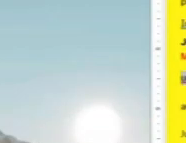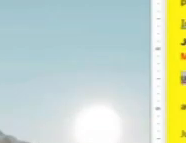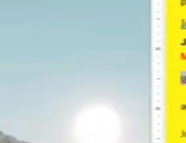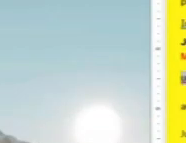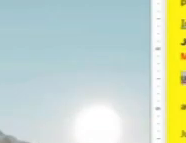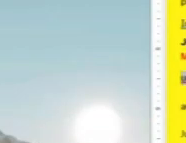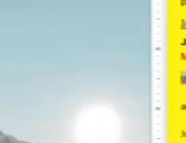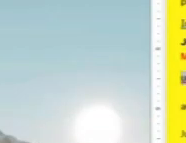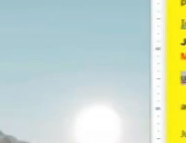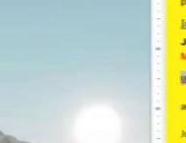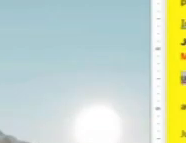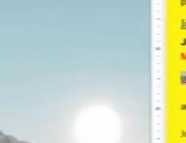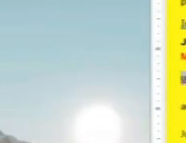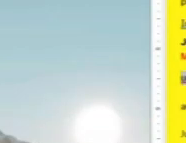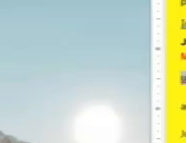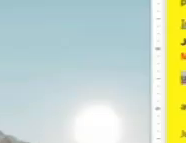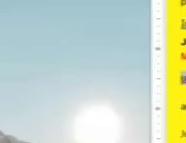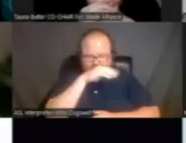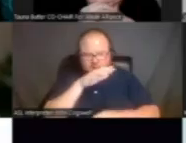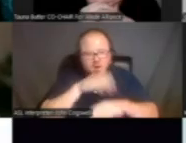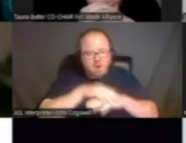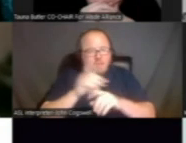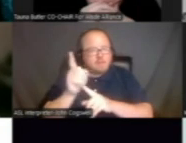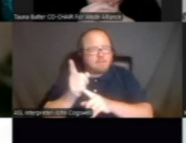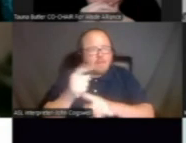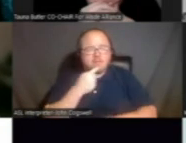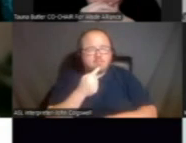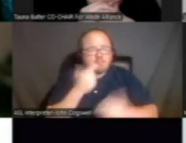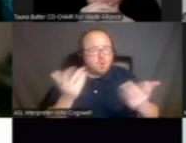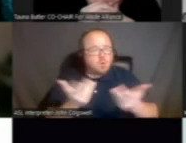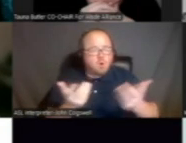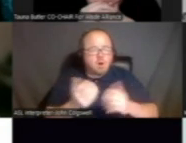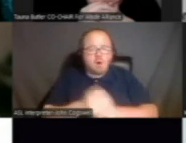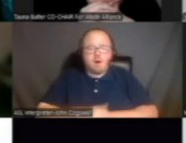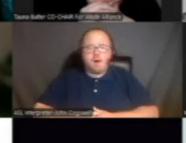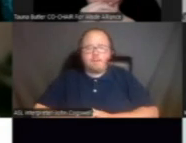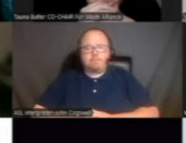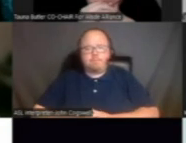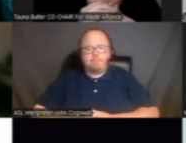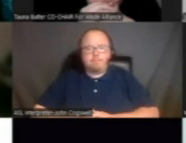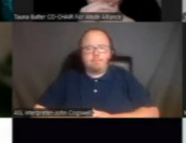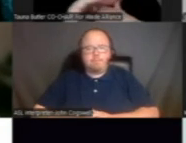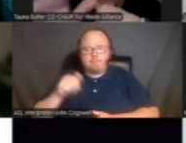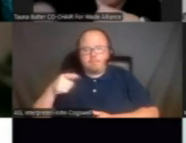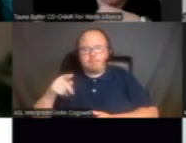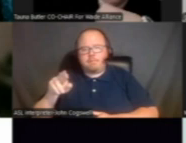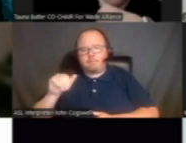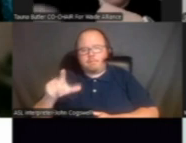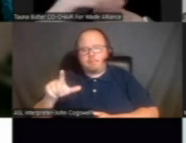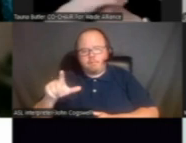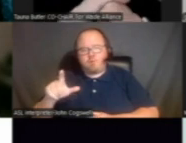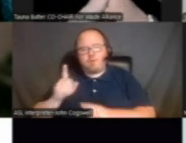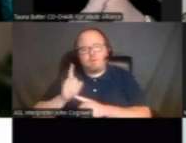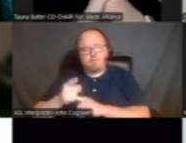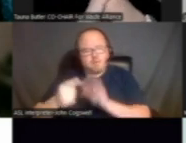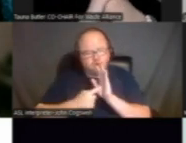It says on the minutes, April minutes were shown